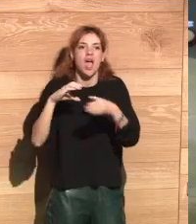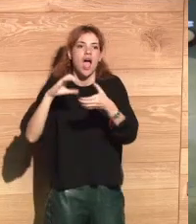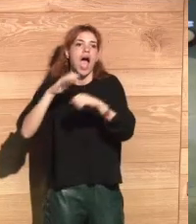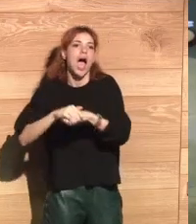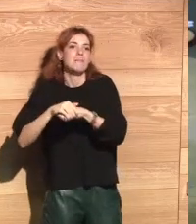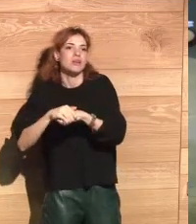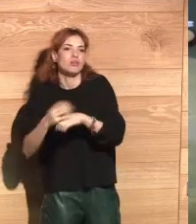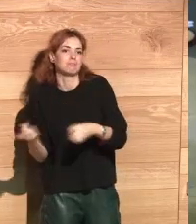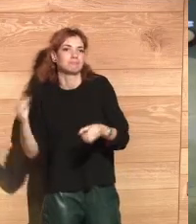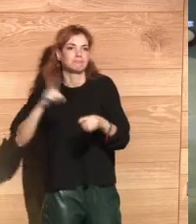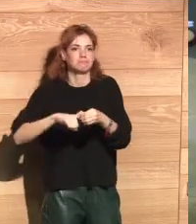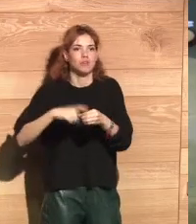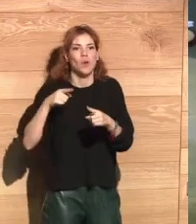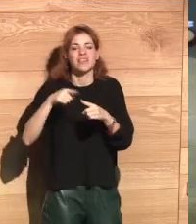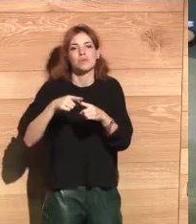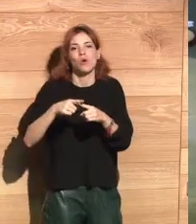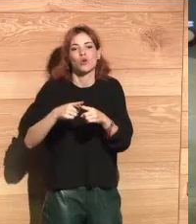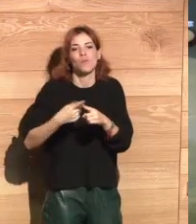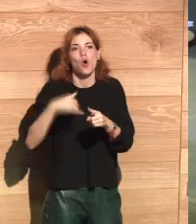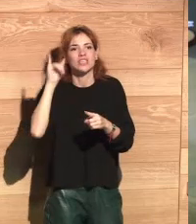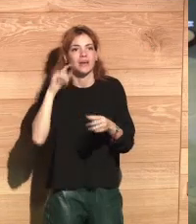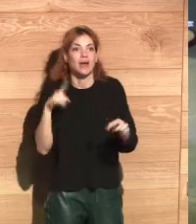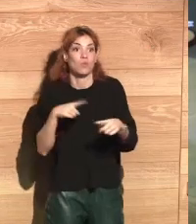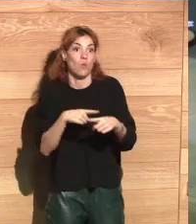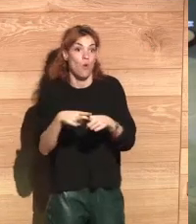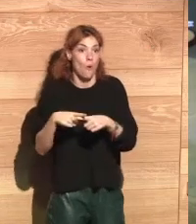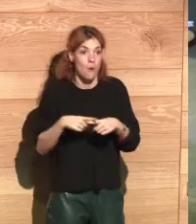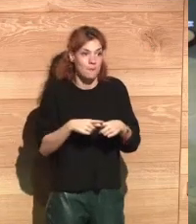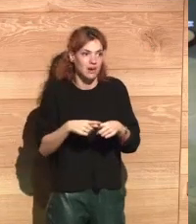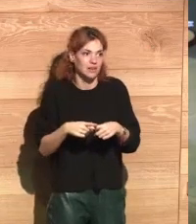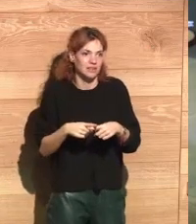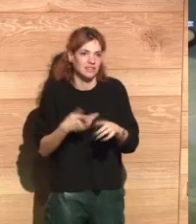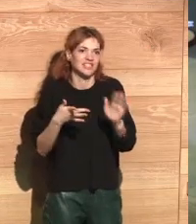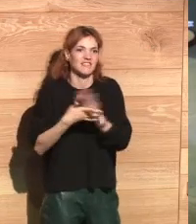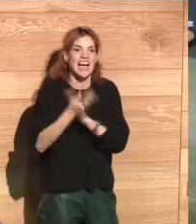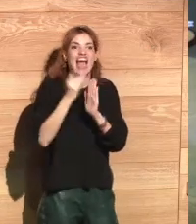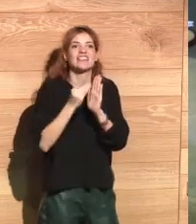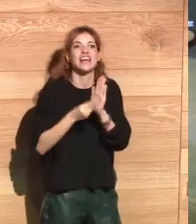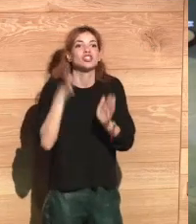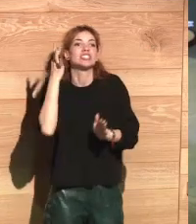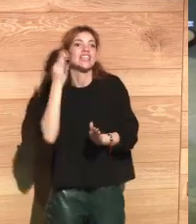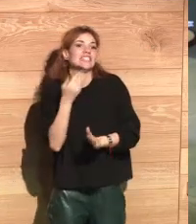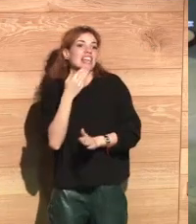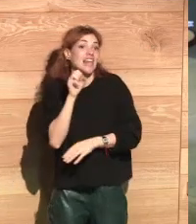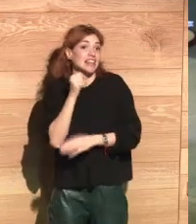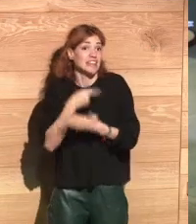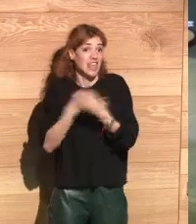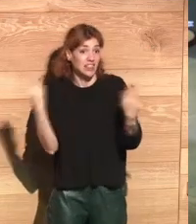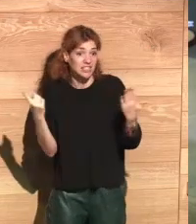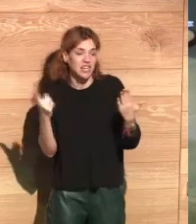something to important cover their attitudes. For instance, they, many boys and girls